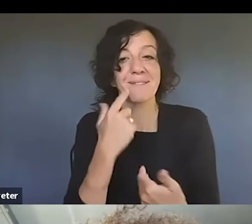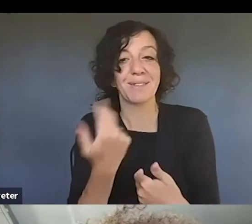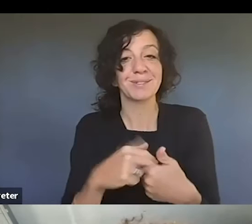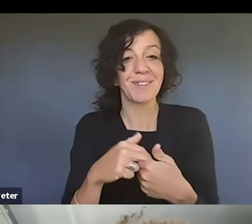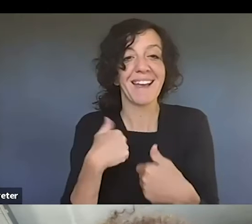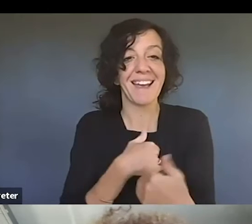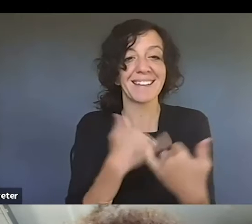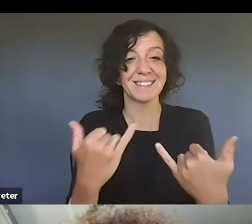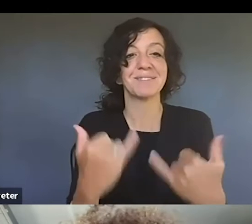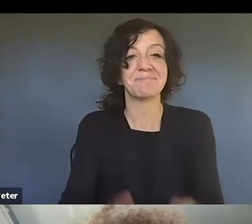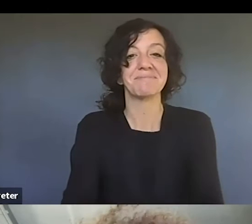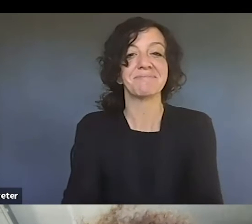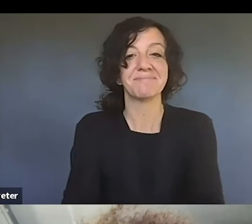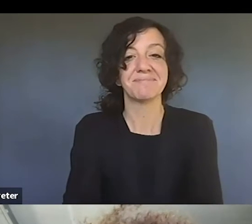today.